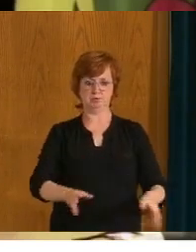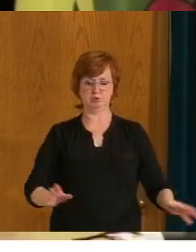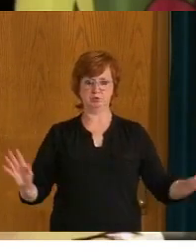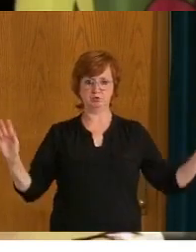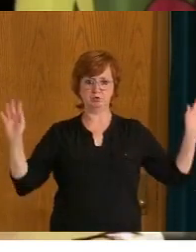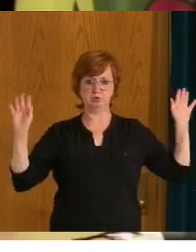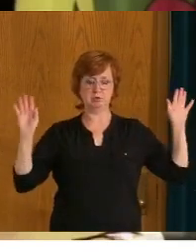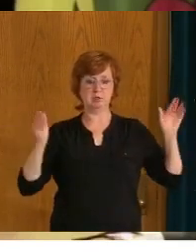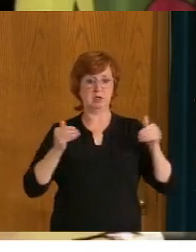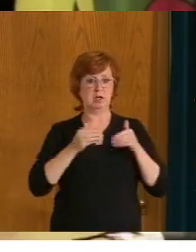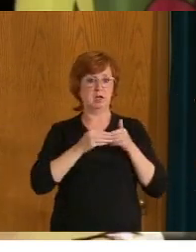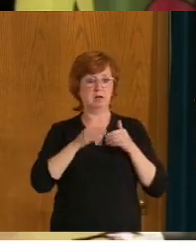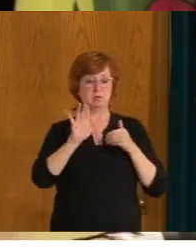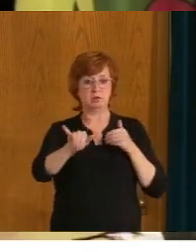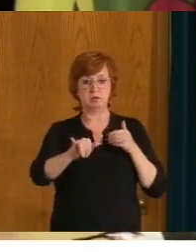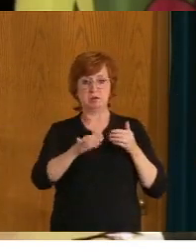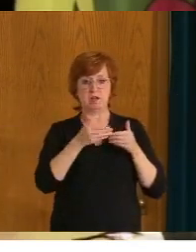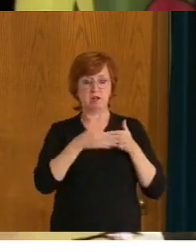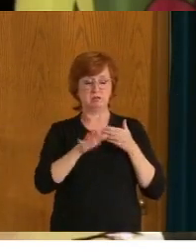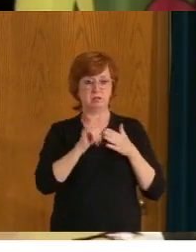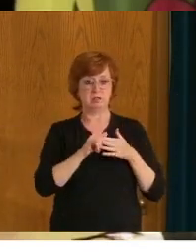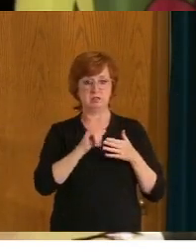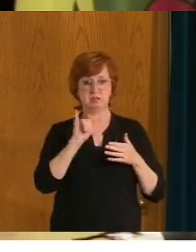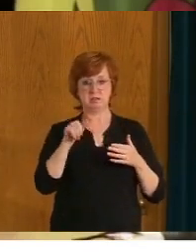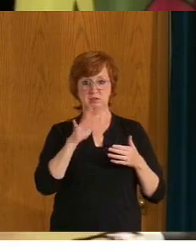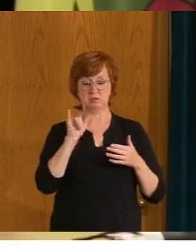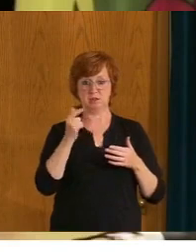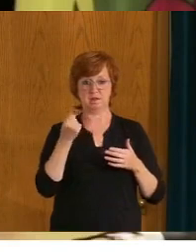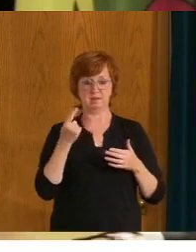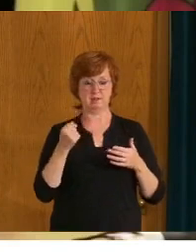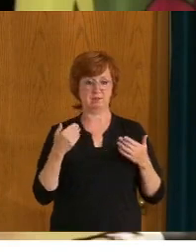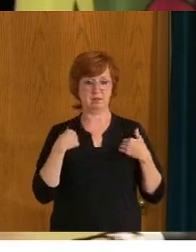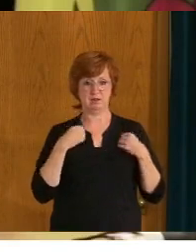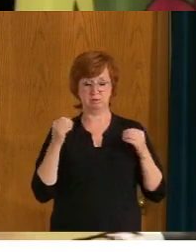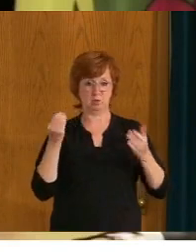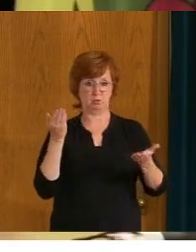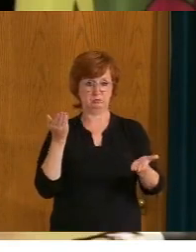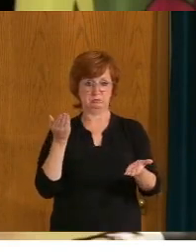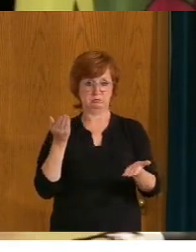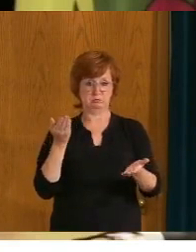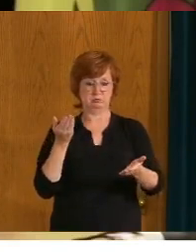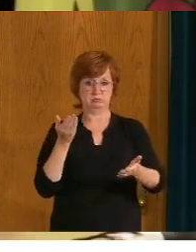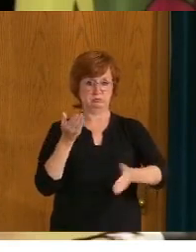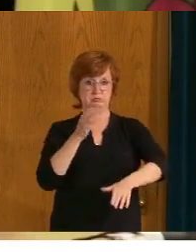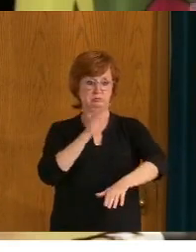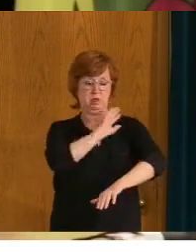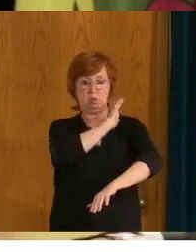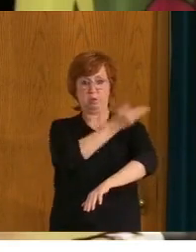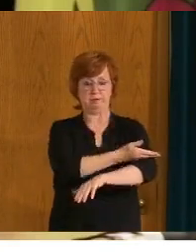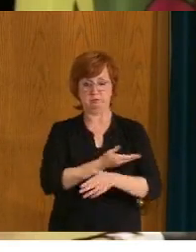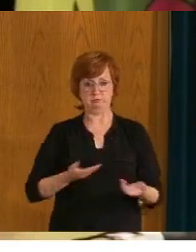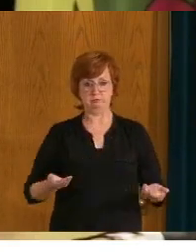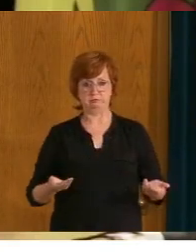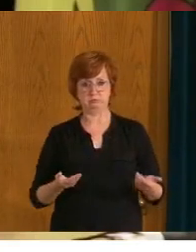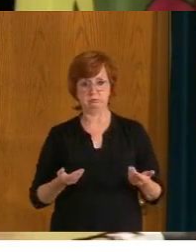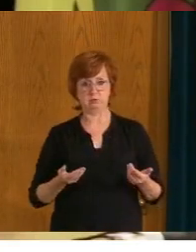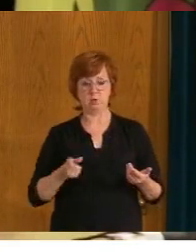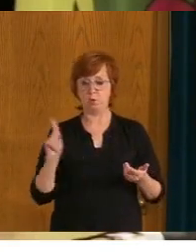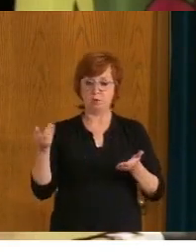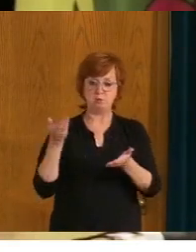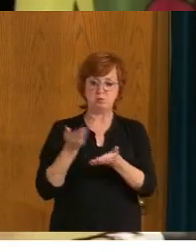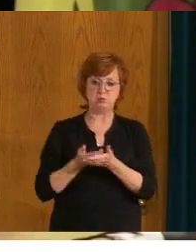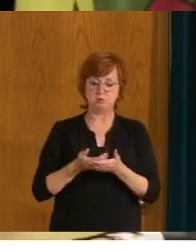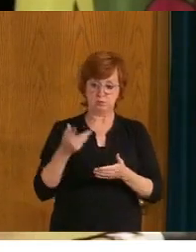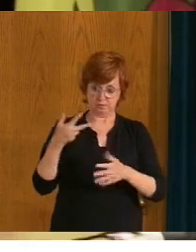to demand that people would show a proof of vaccination for whether or not they would attend a, you know, any large